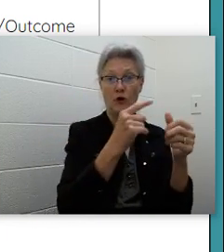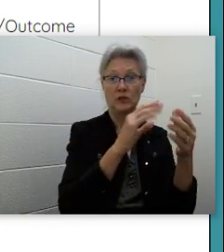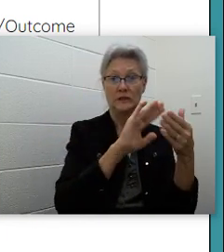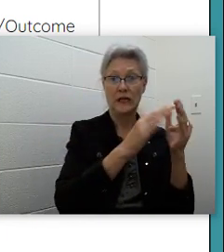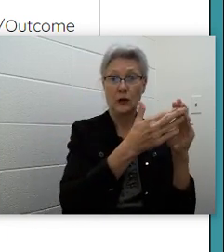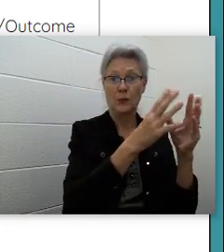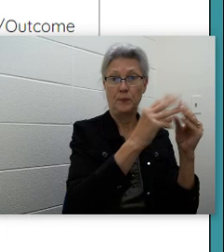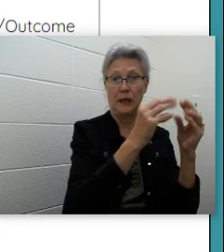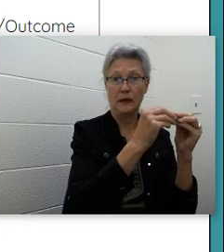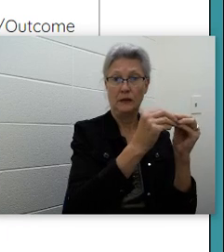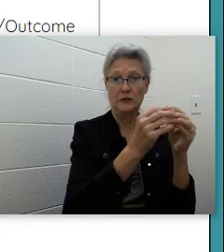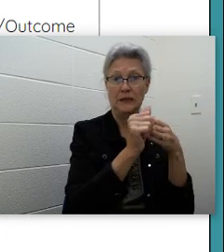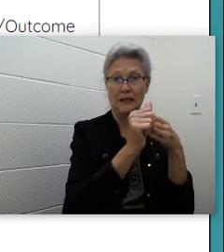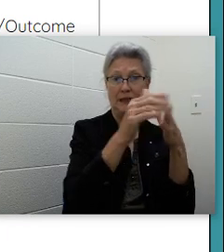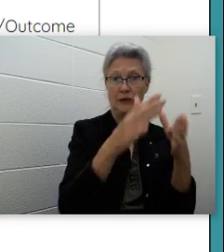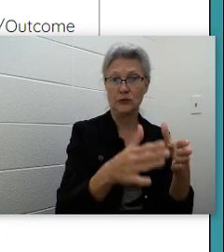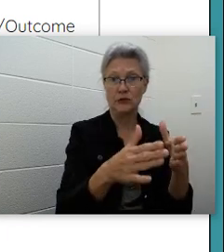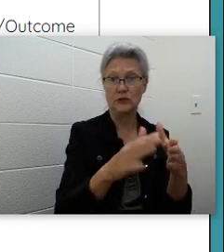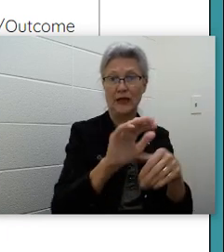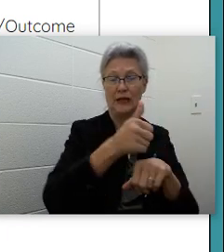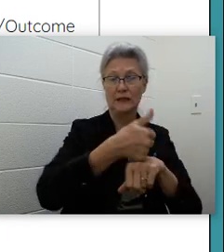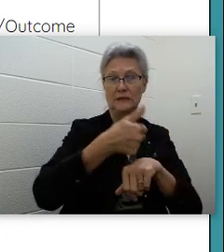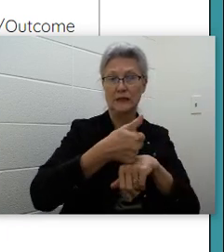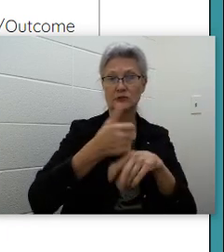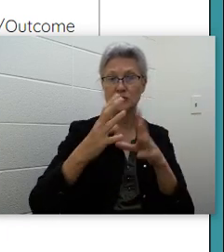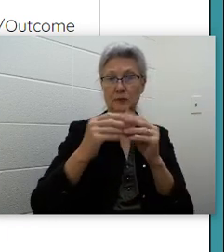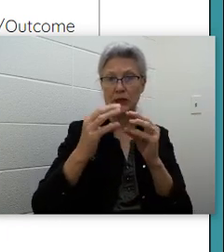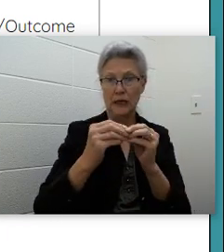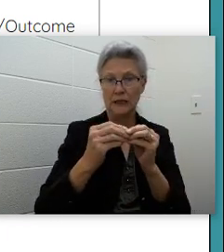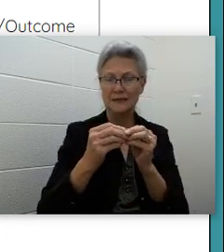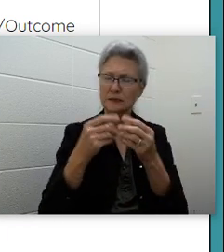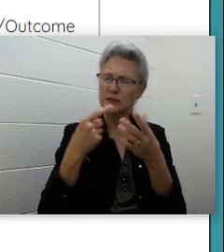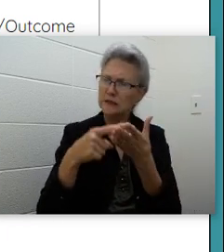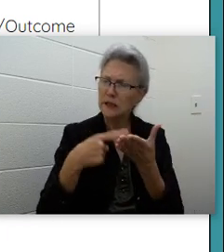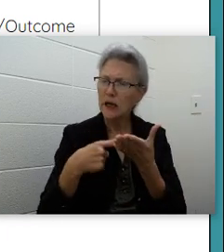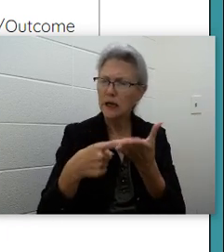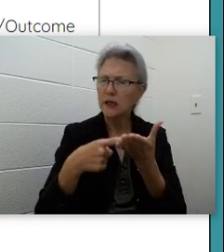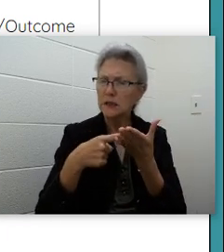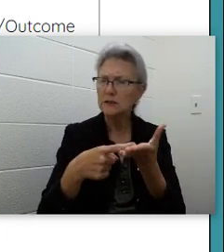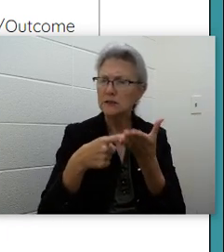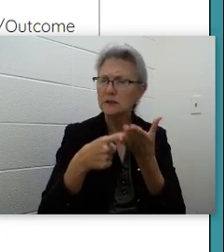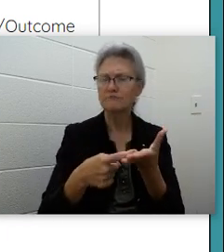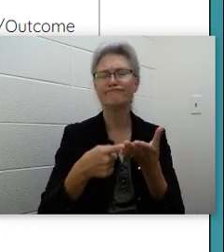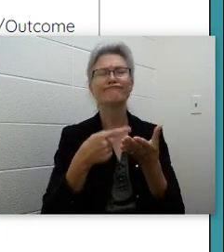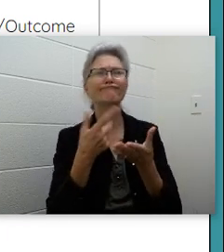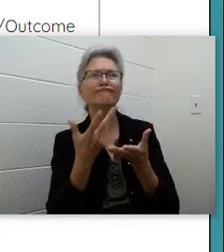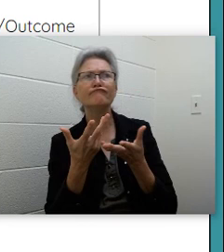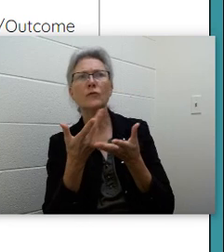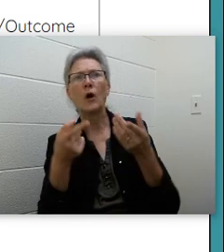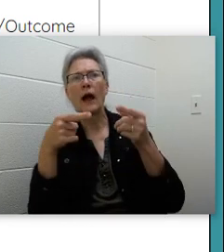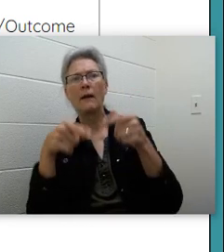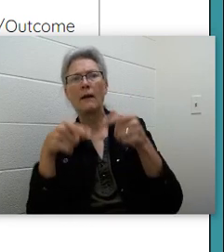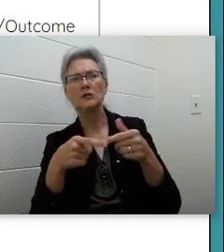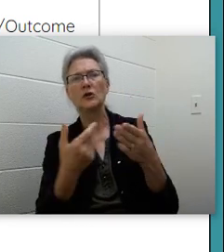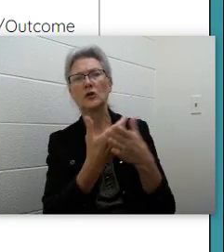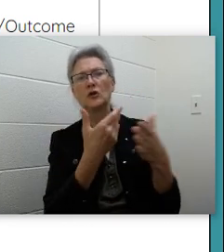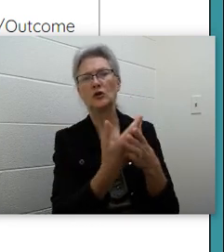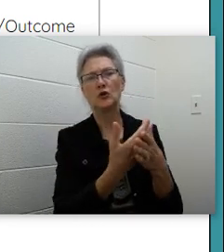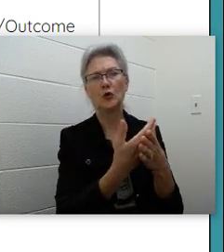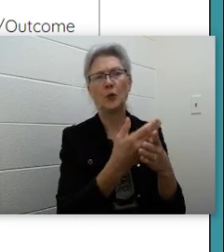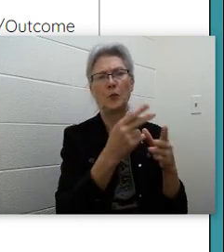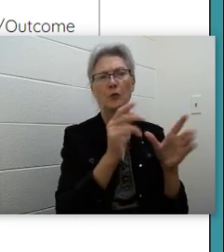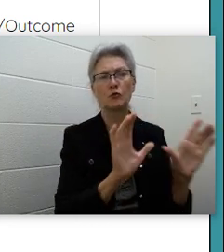leaders who held meetings. They determined the action or the outcome. They decided what would happen to the newcomers